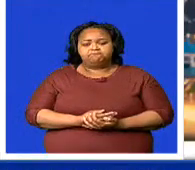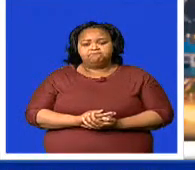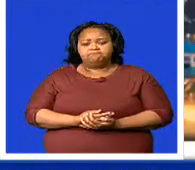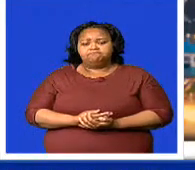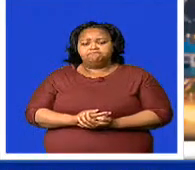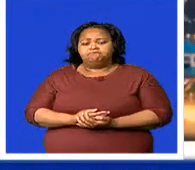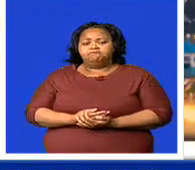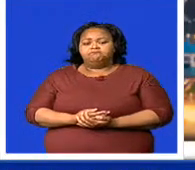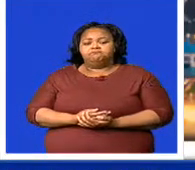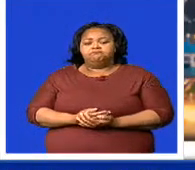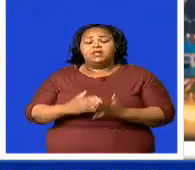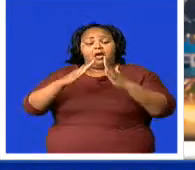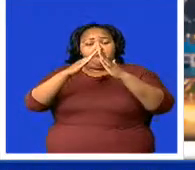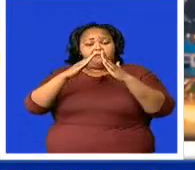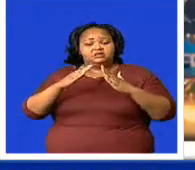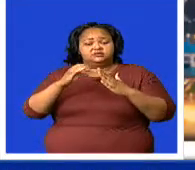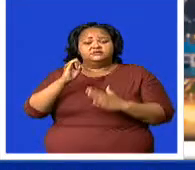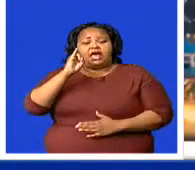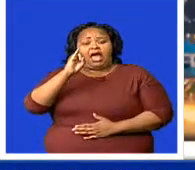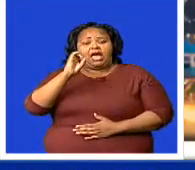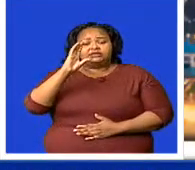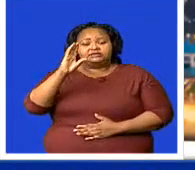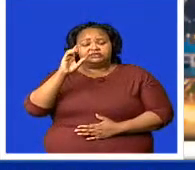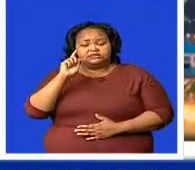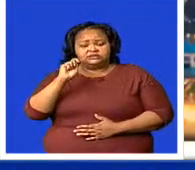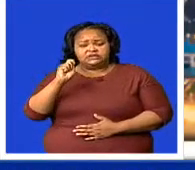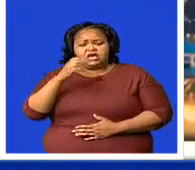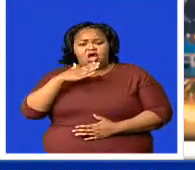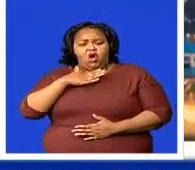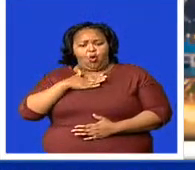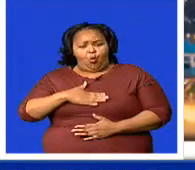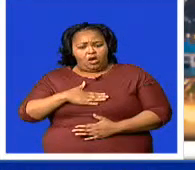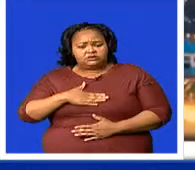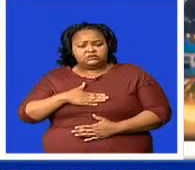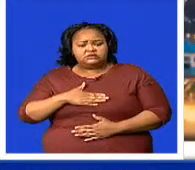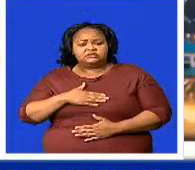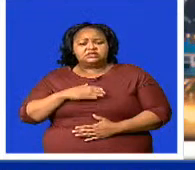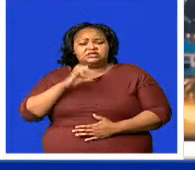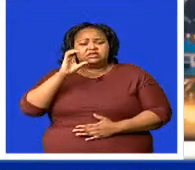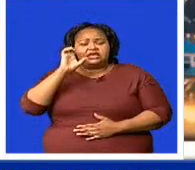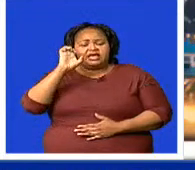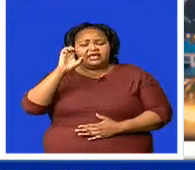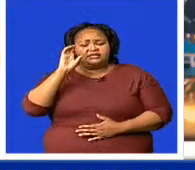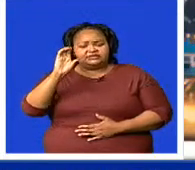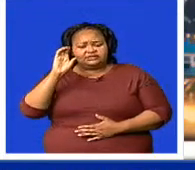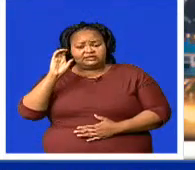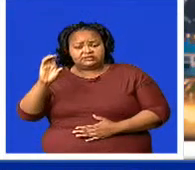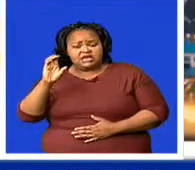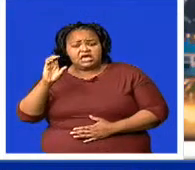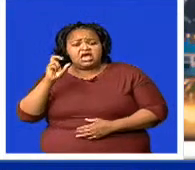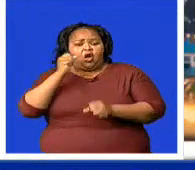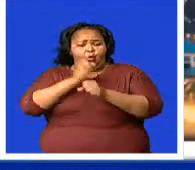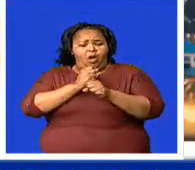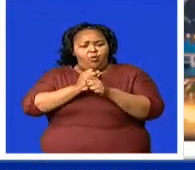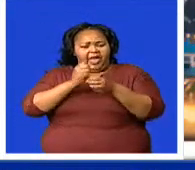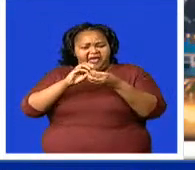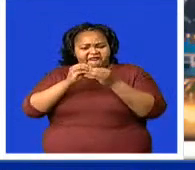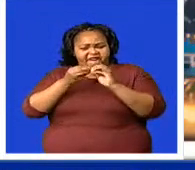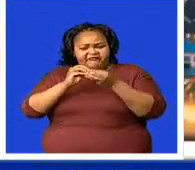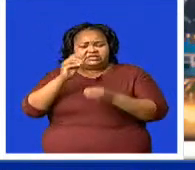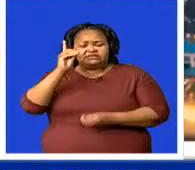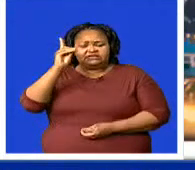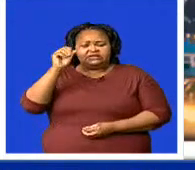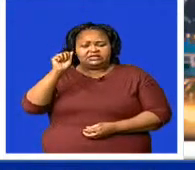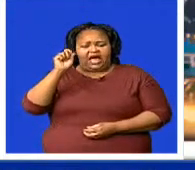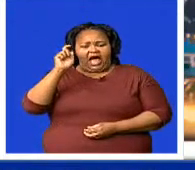ICT wants the Eswatini Communications Commission to work on data pricing, communication